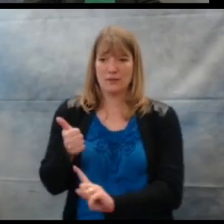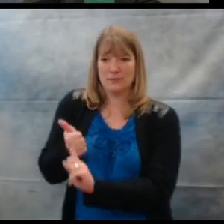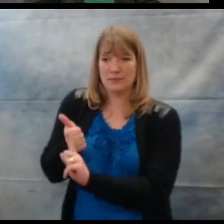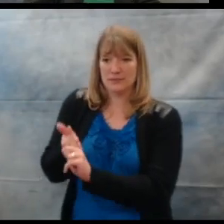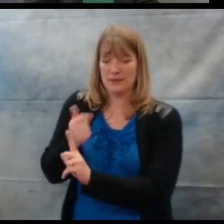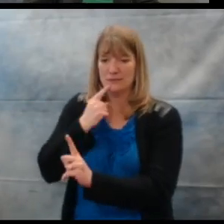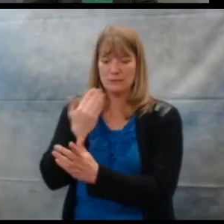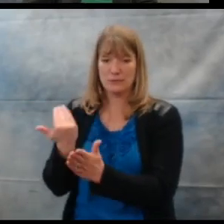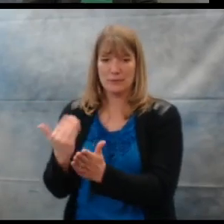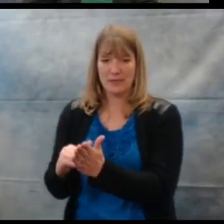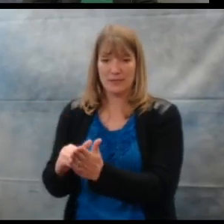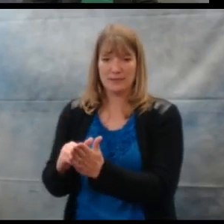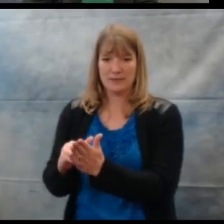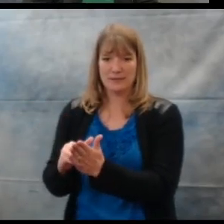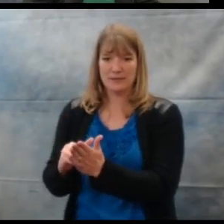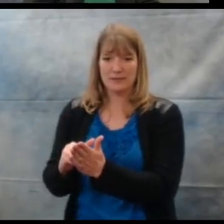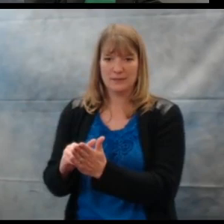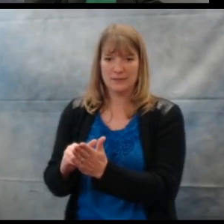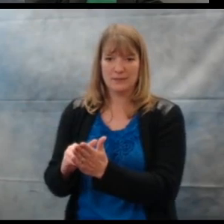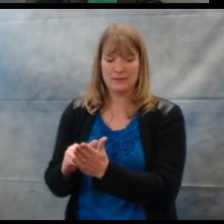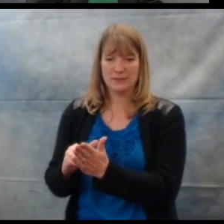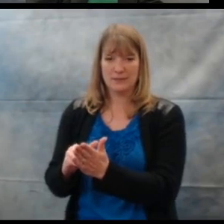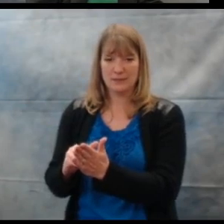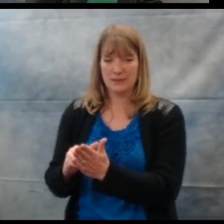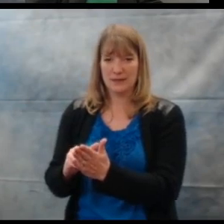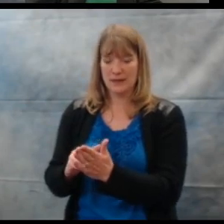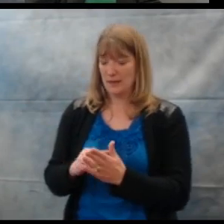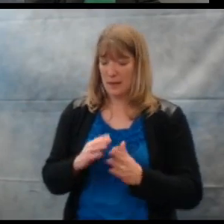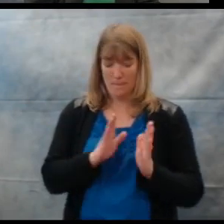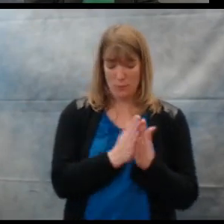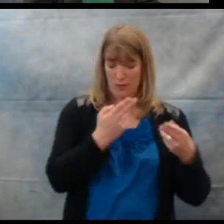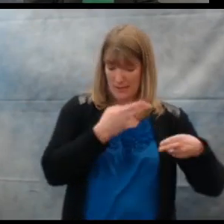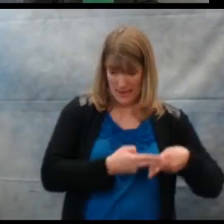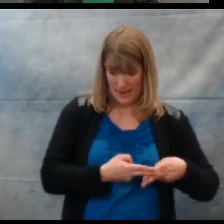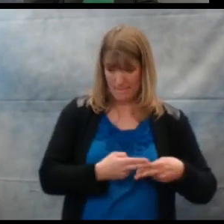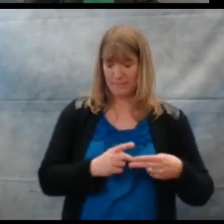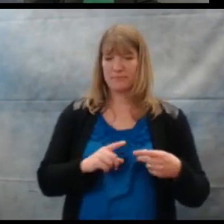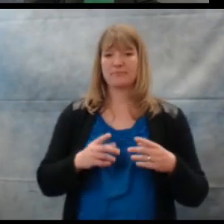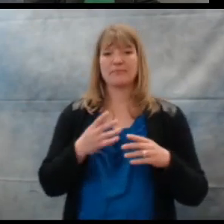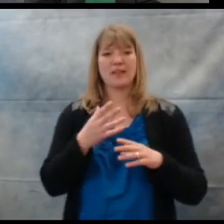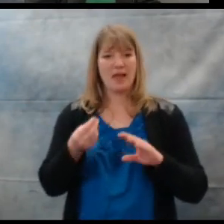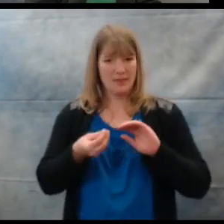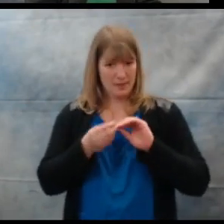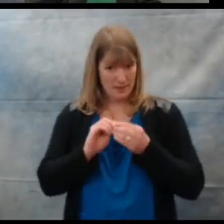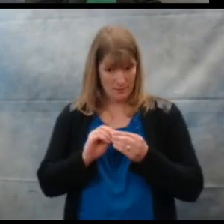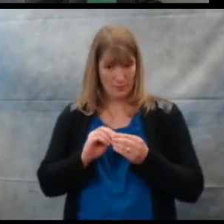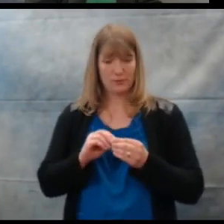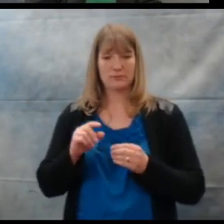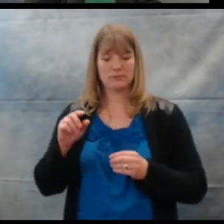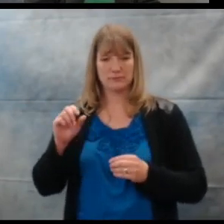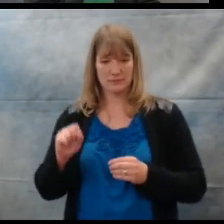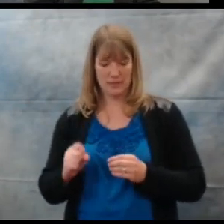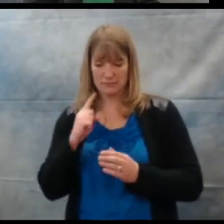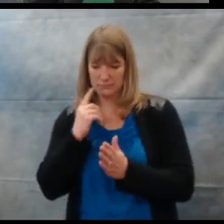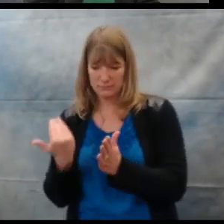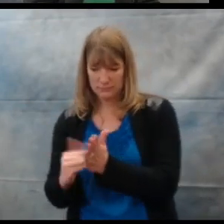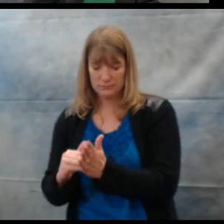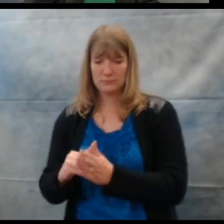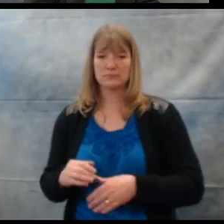child repeat the name of the book and the number each time.